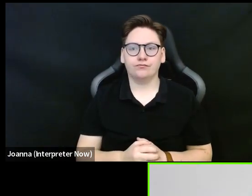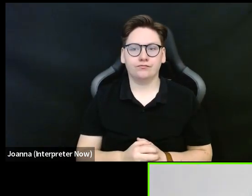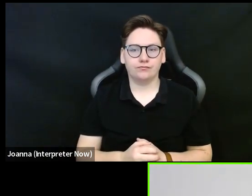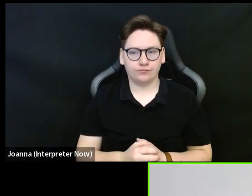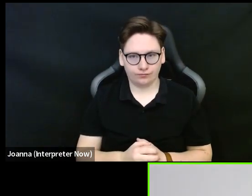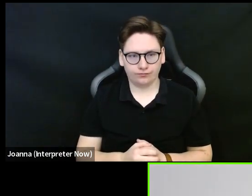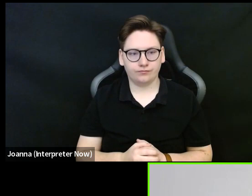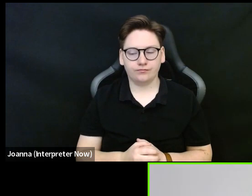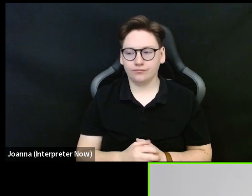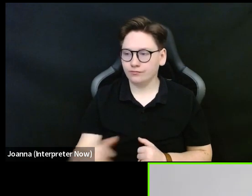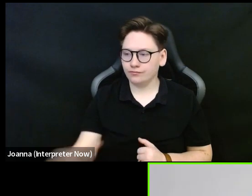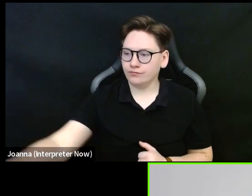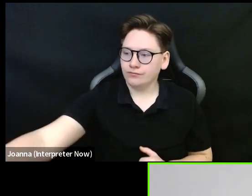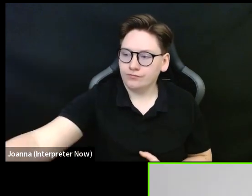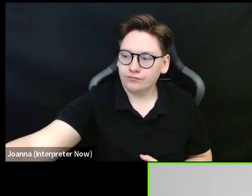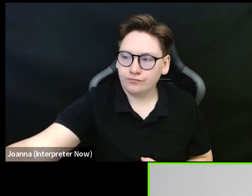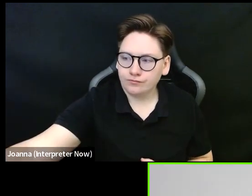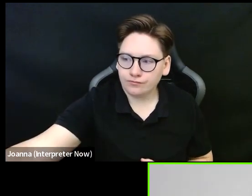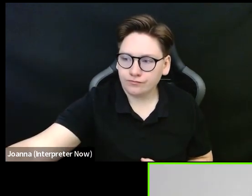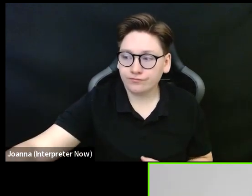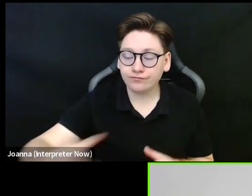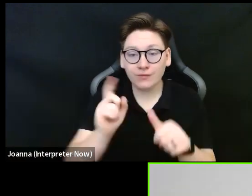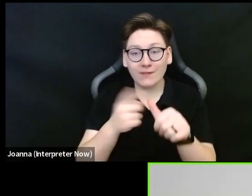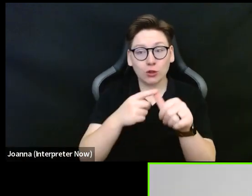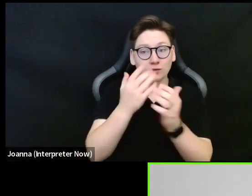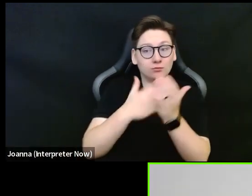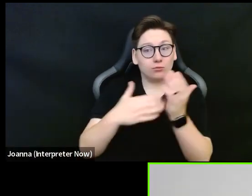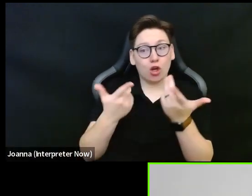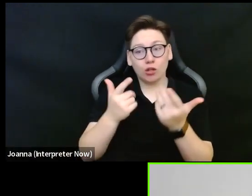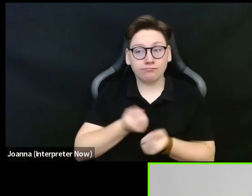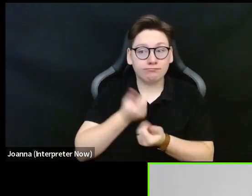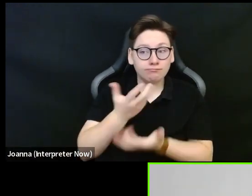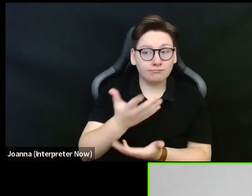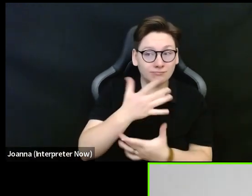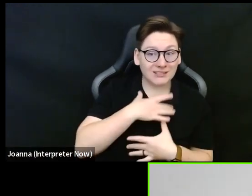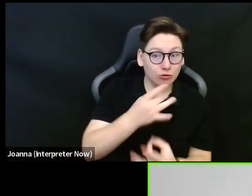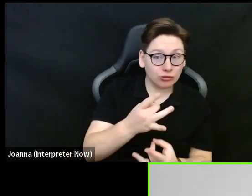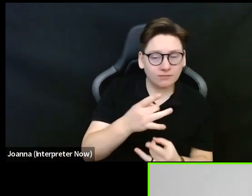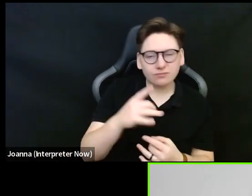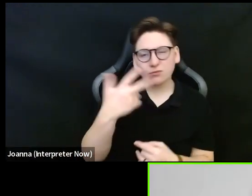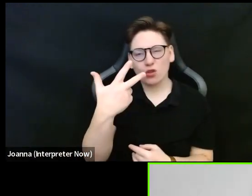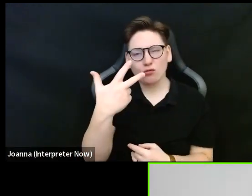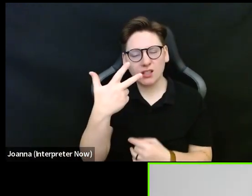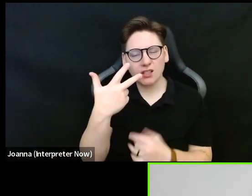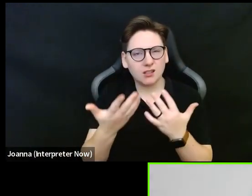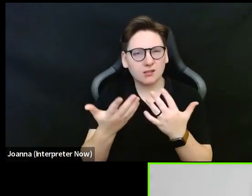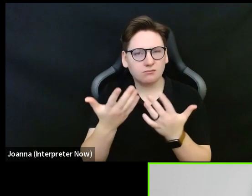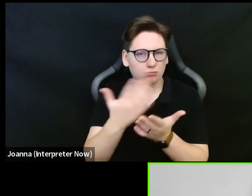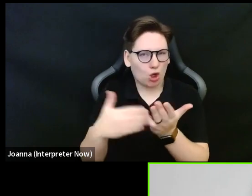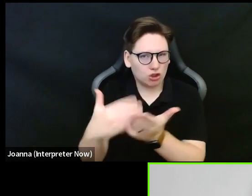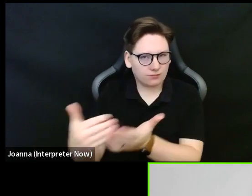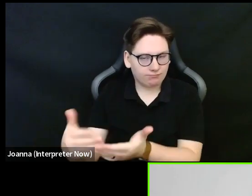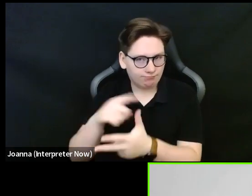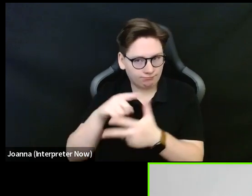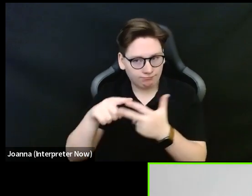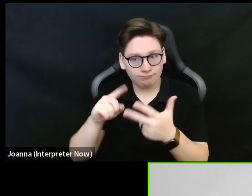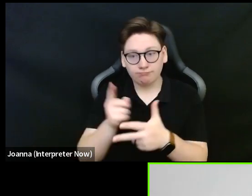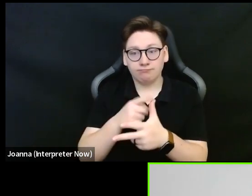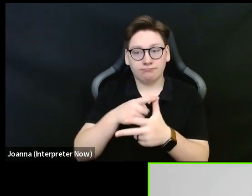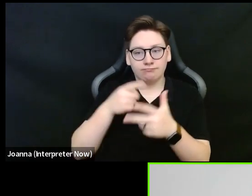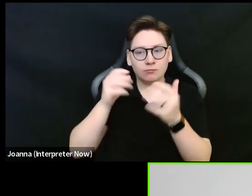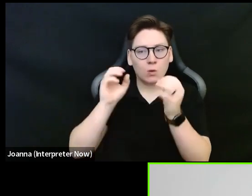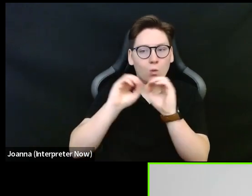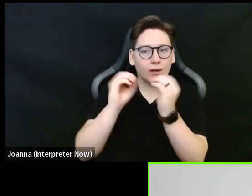Alright, so for part one, the statement of interest, there are three primary review criteria. The first is organizational